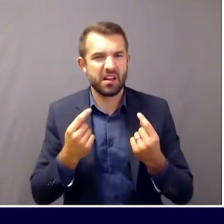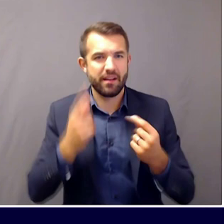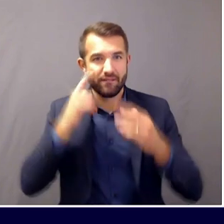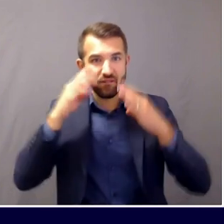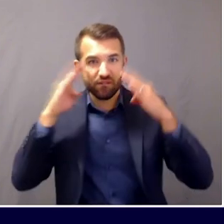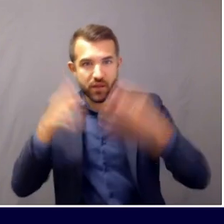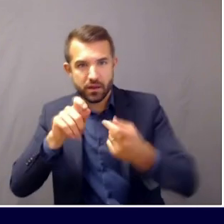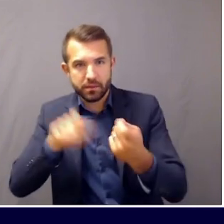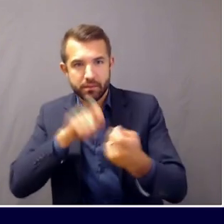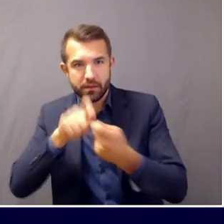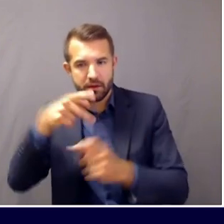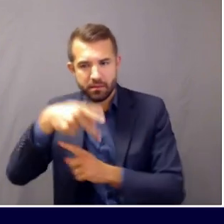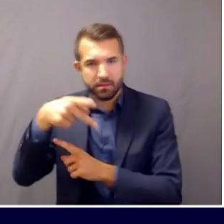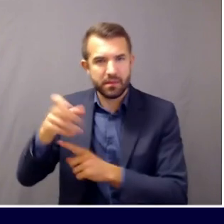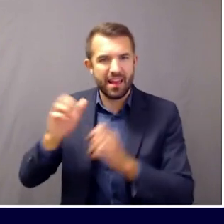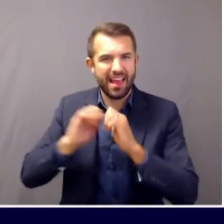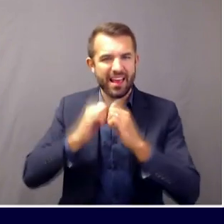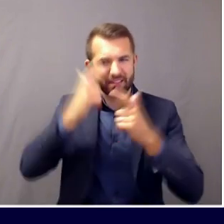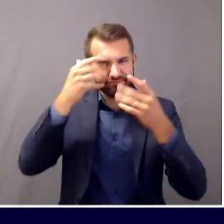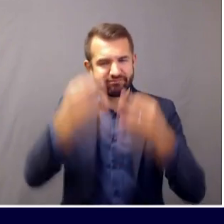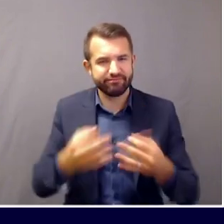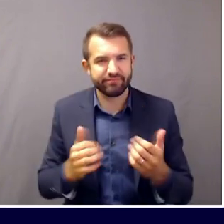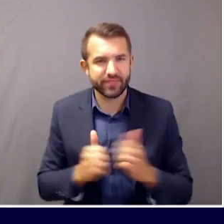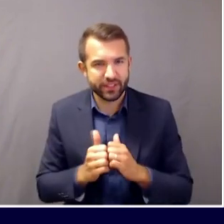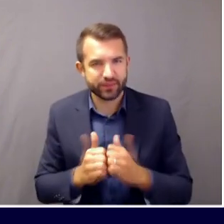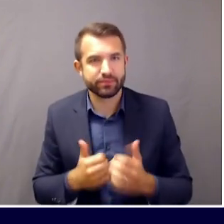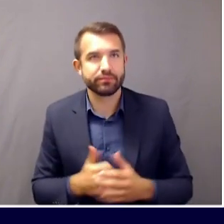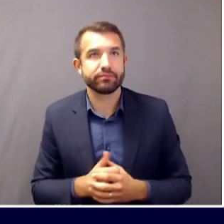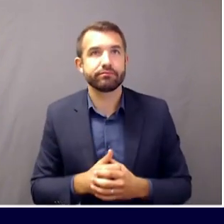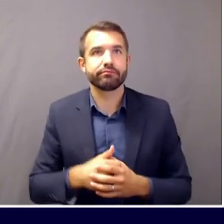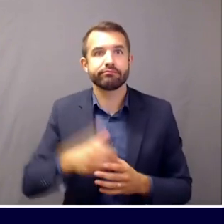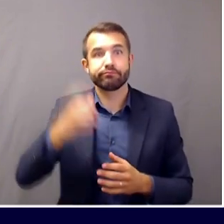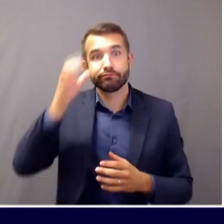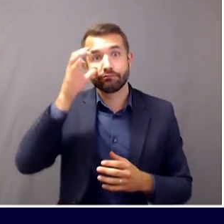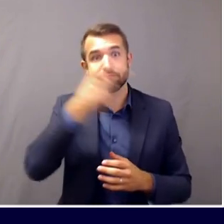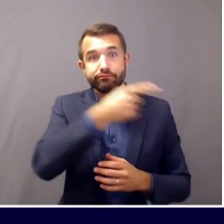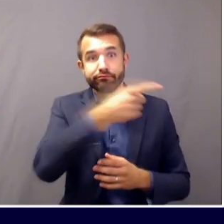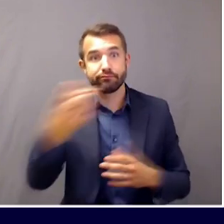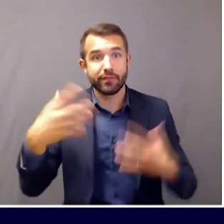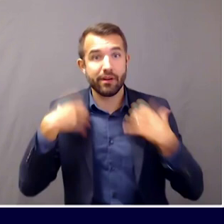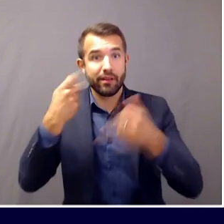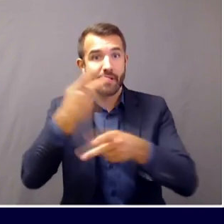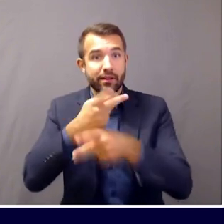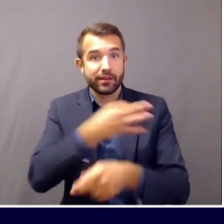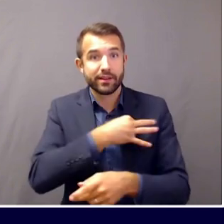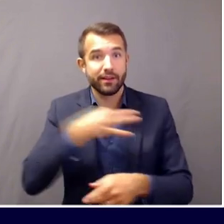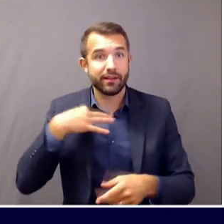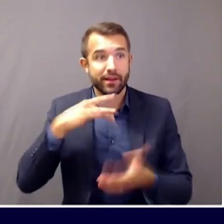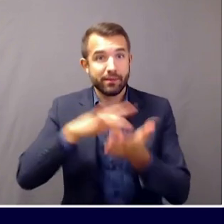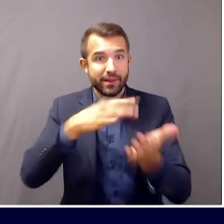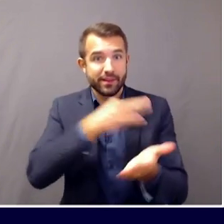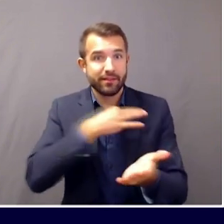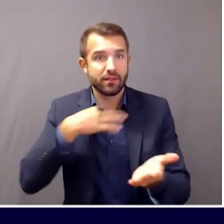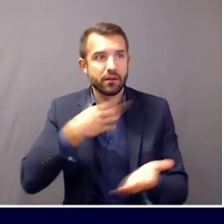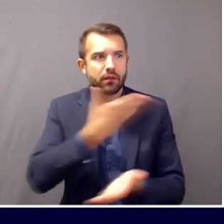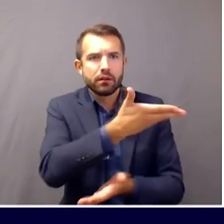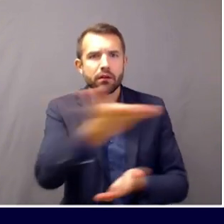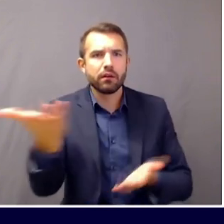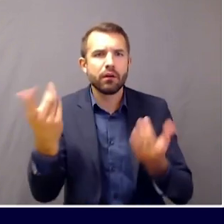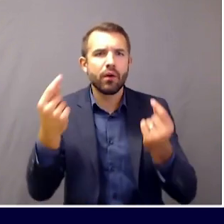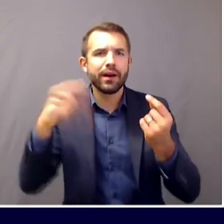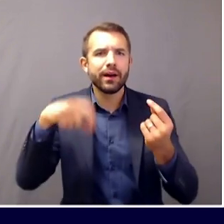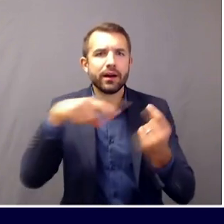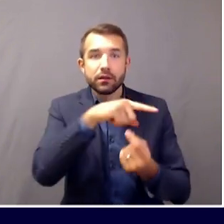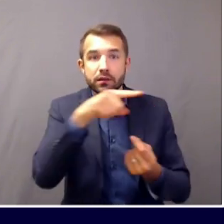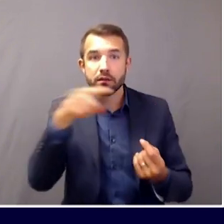providers. We listened to what healthcare providers were telling us with respect to how they were implementing the US CDC